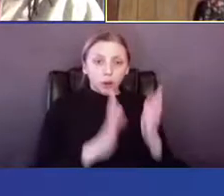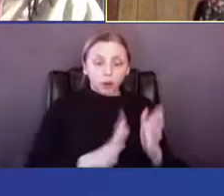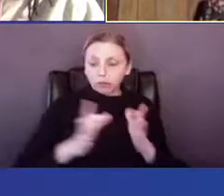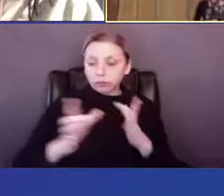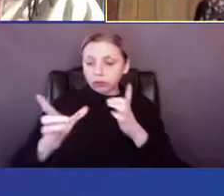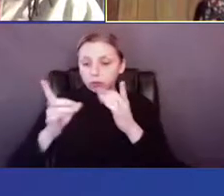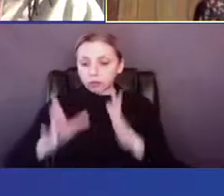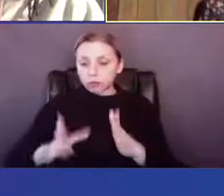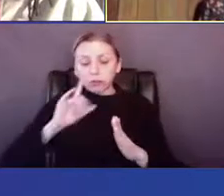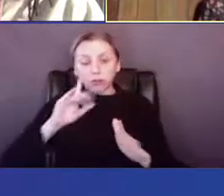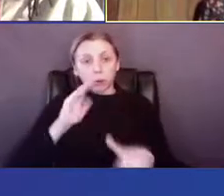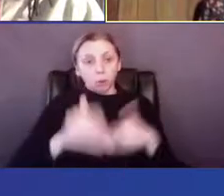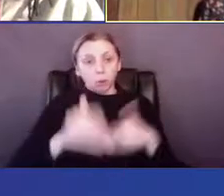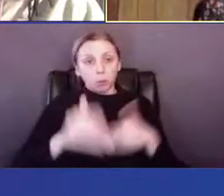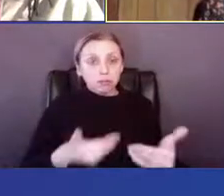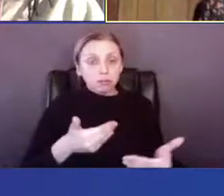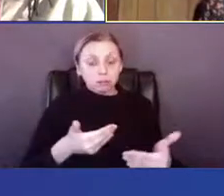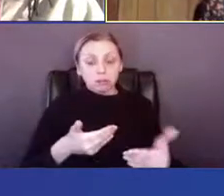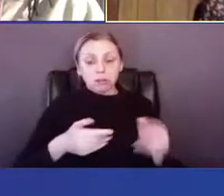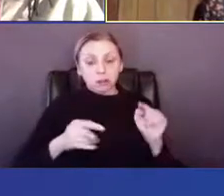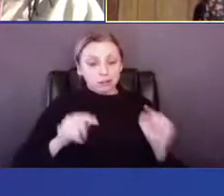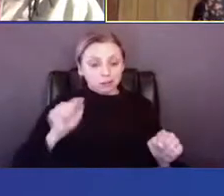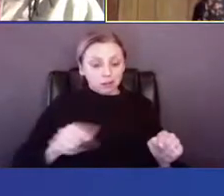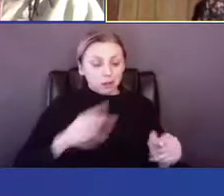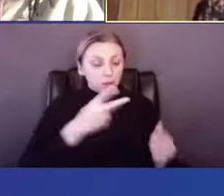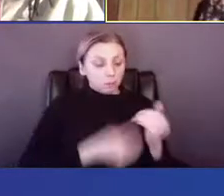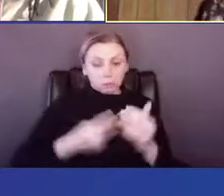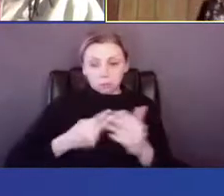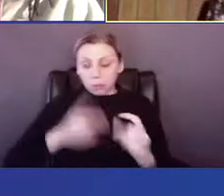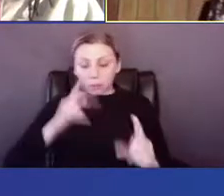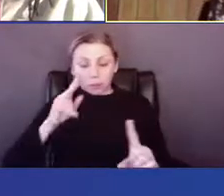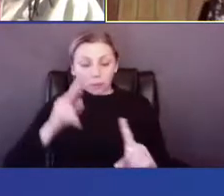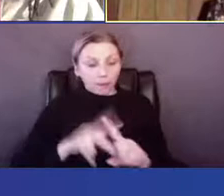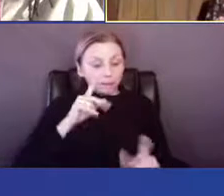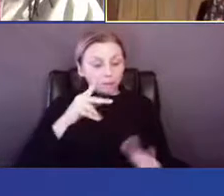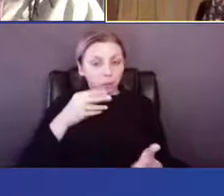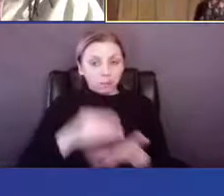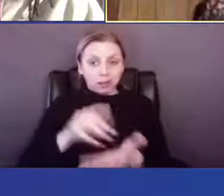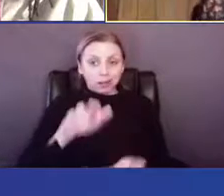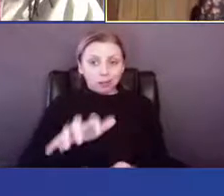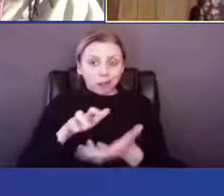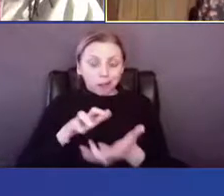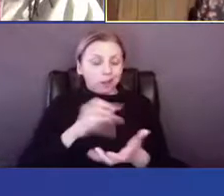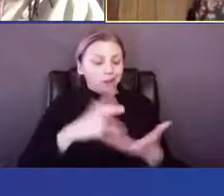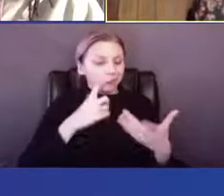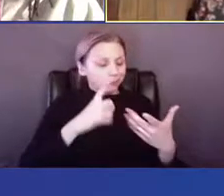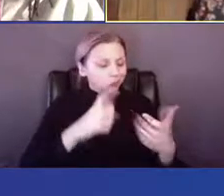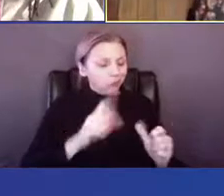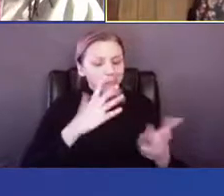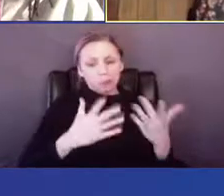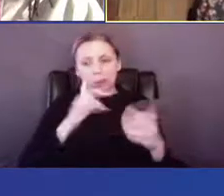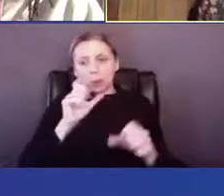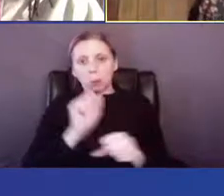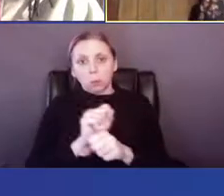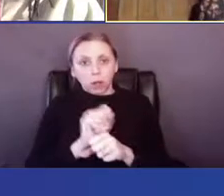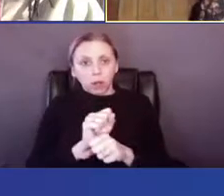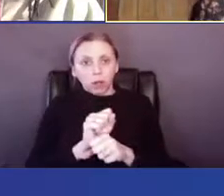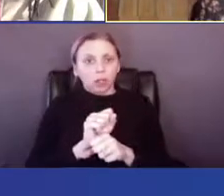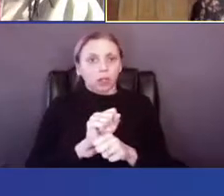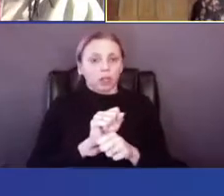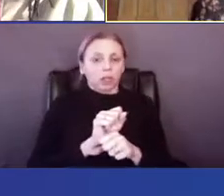process is also kind of scrambling to apply for grants and probably working a job in academia